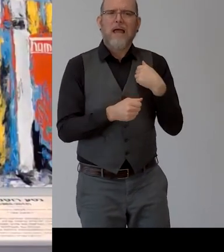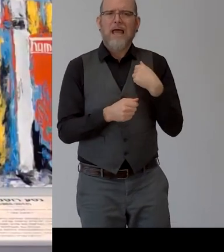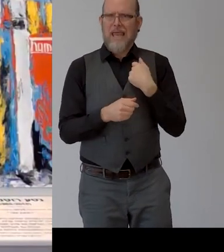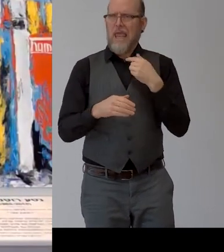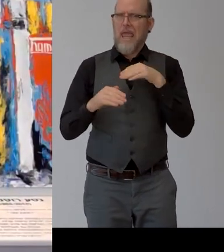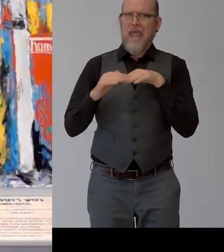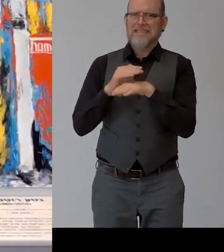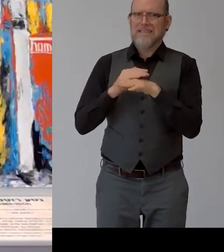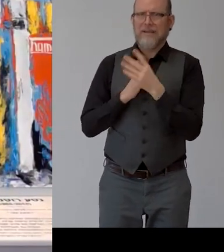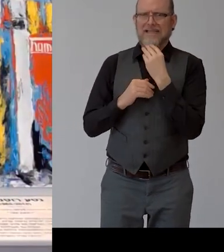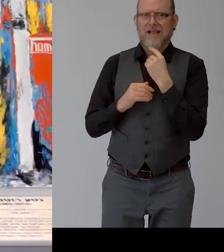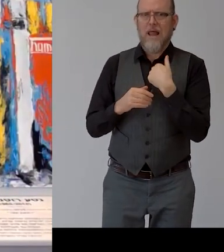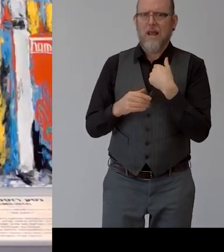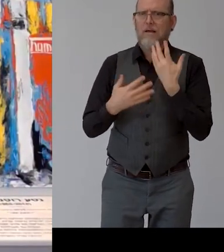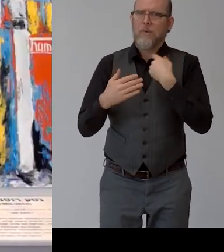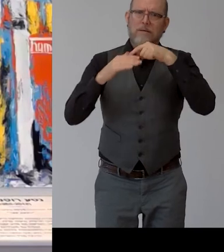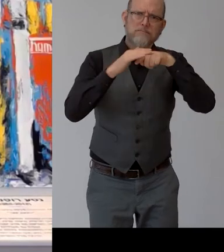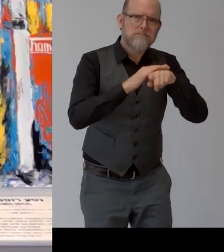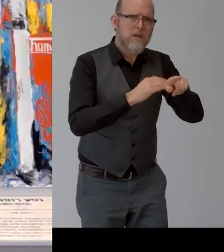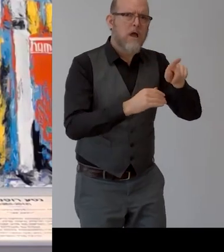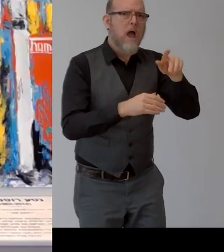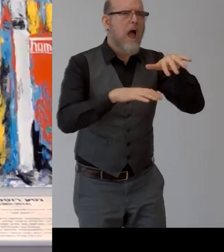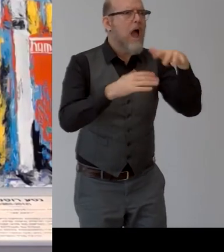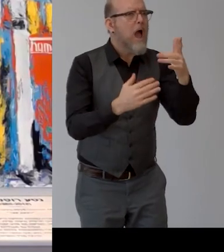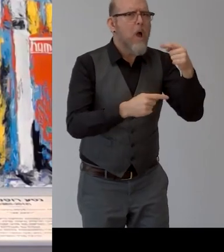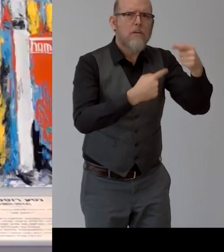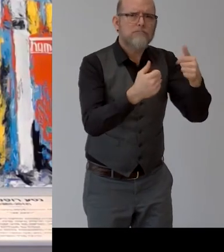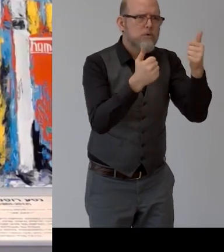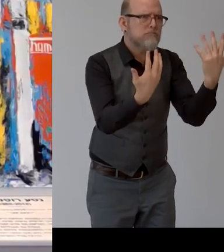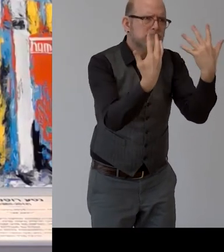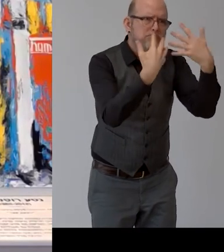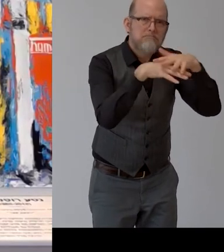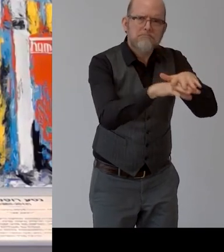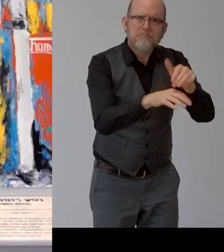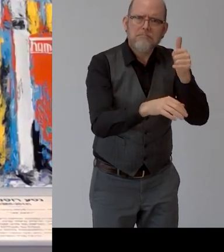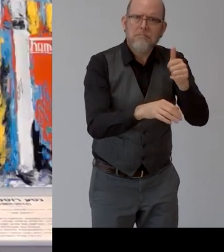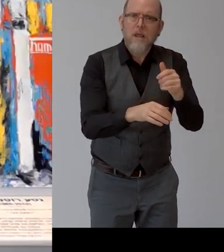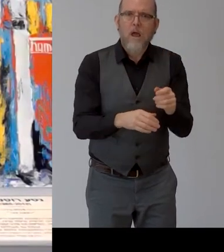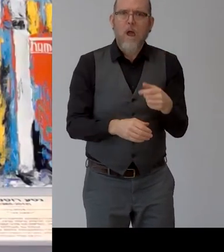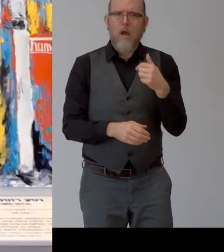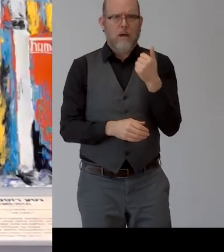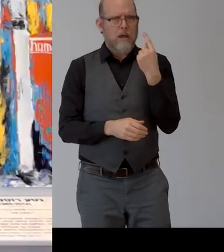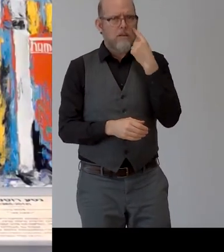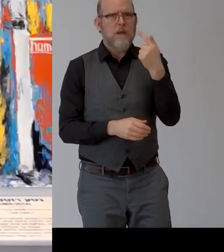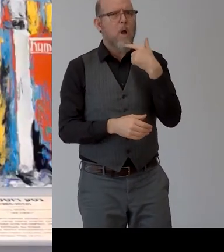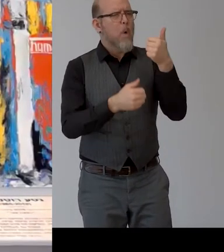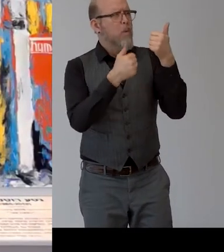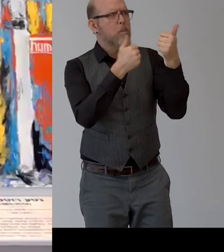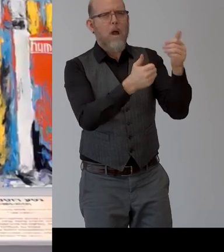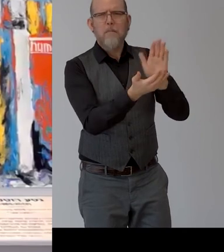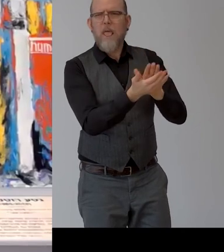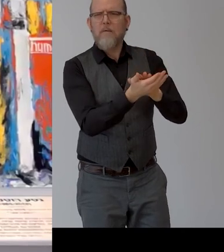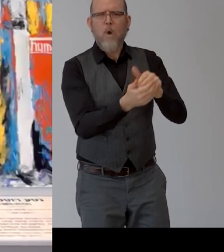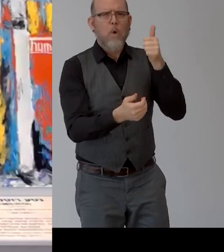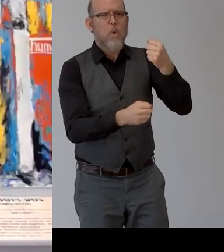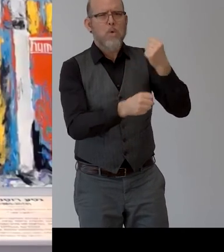uh went we heard the following we heard listen sometimes she does amazing job really to the point exactly what we